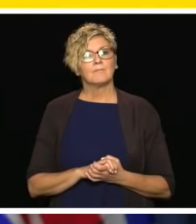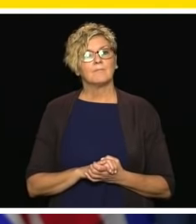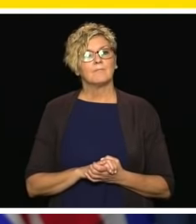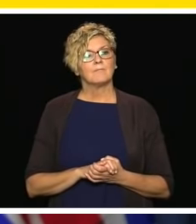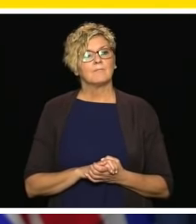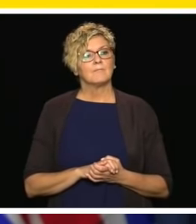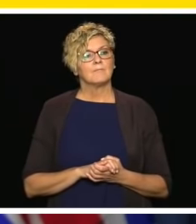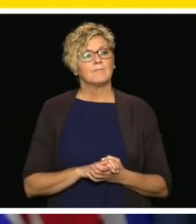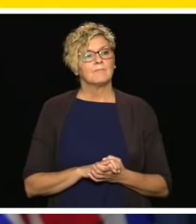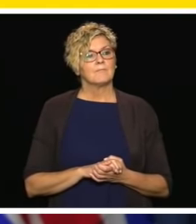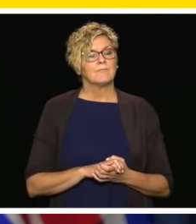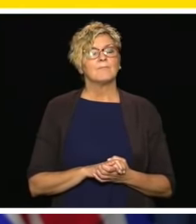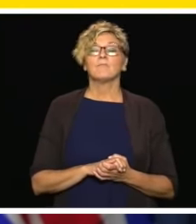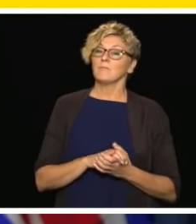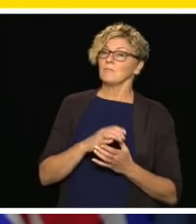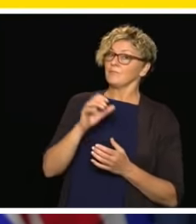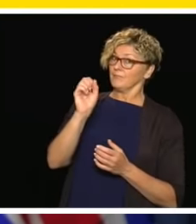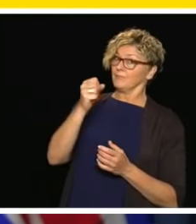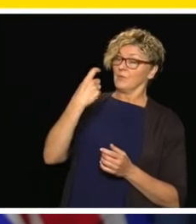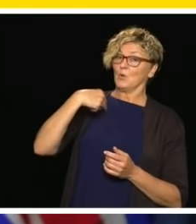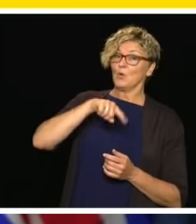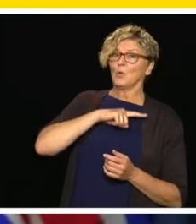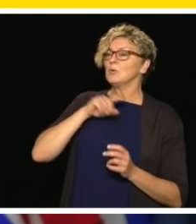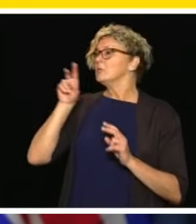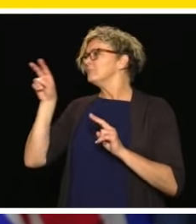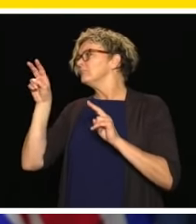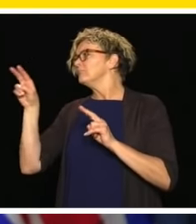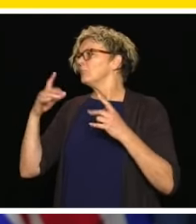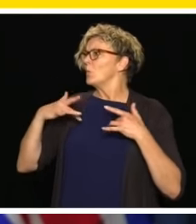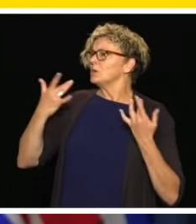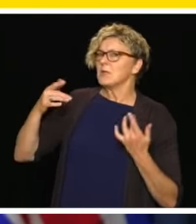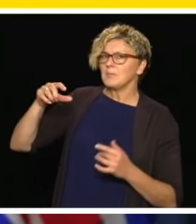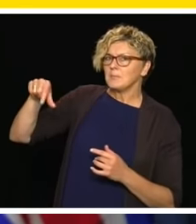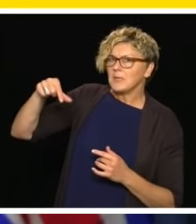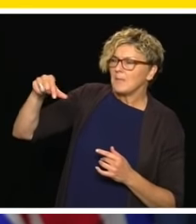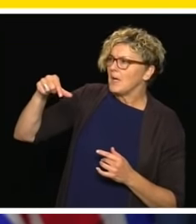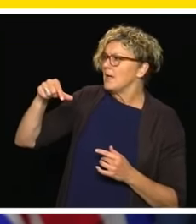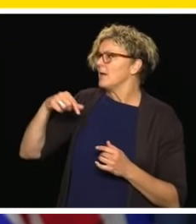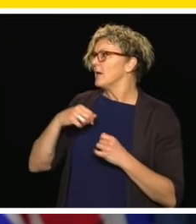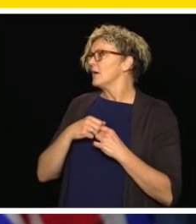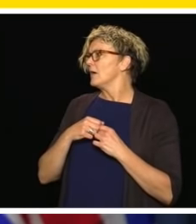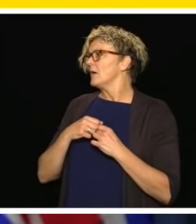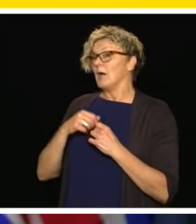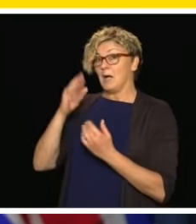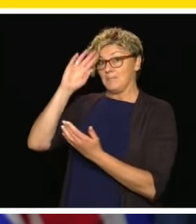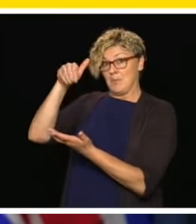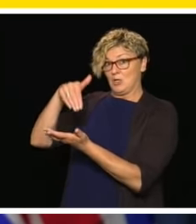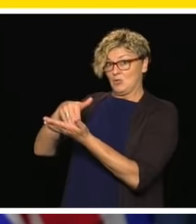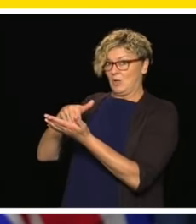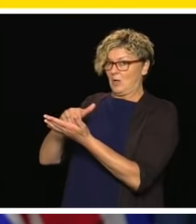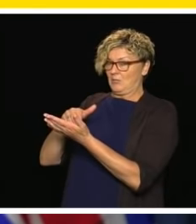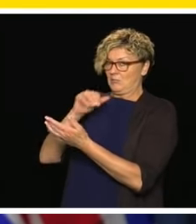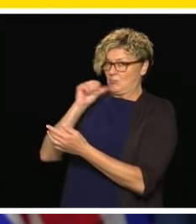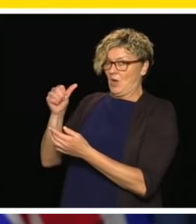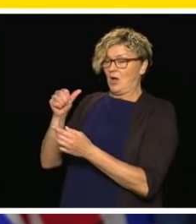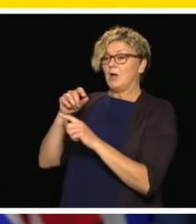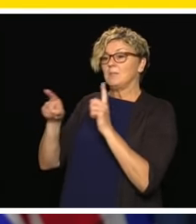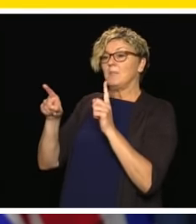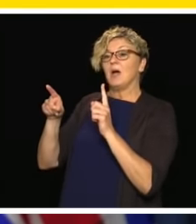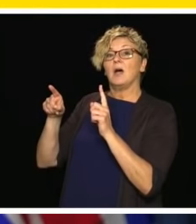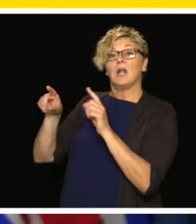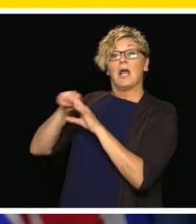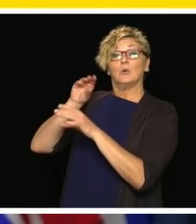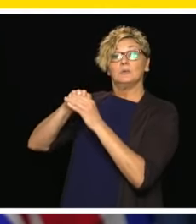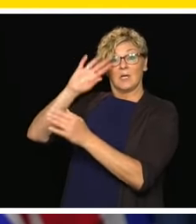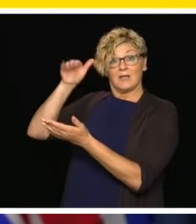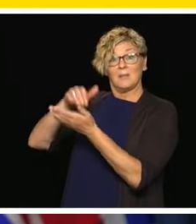Yeah, of course we are following Quebec because outside of the greater Montreal area they have resumed in-class instruction this week.